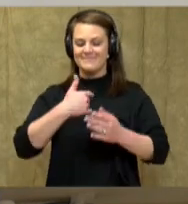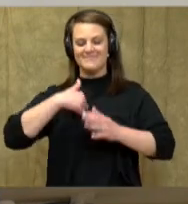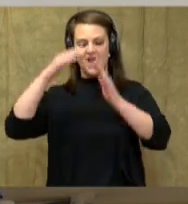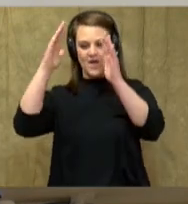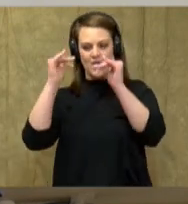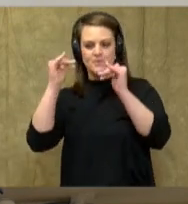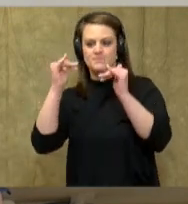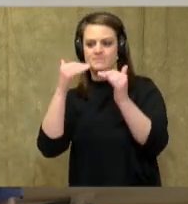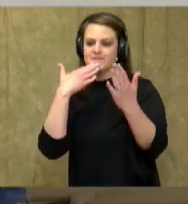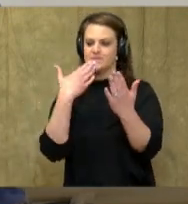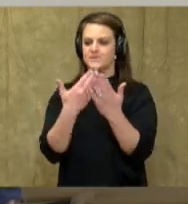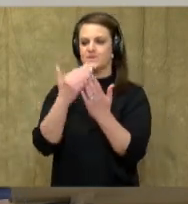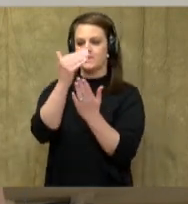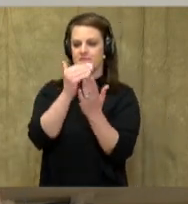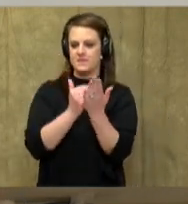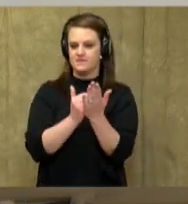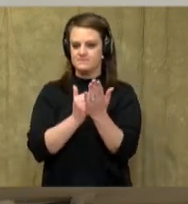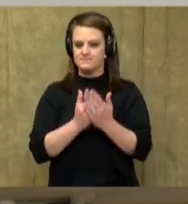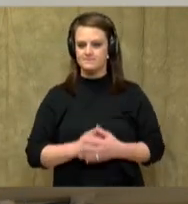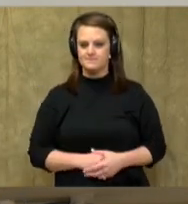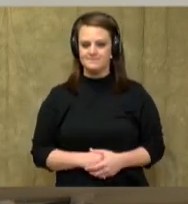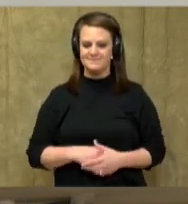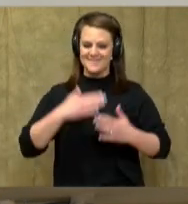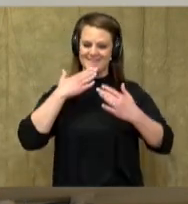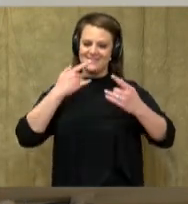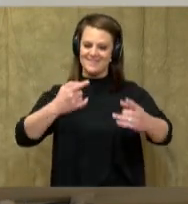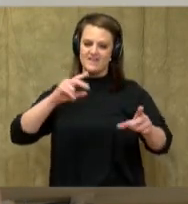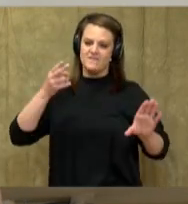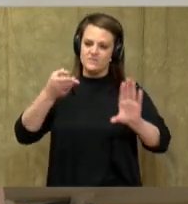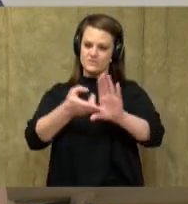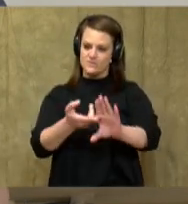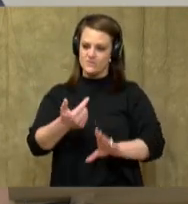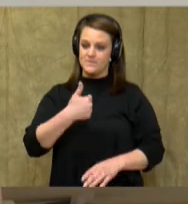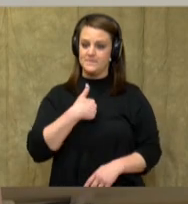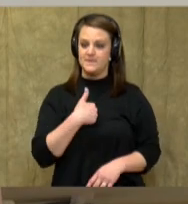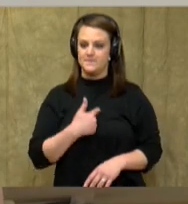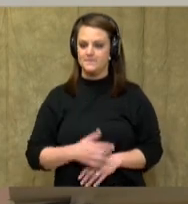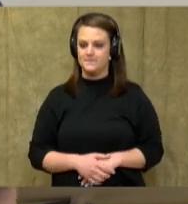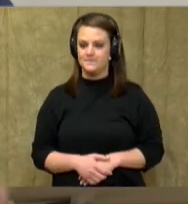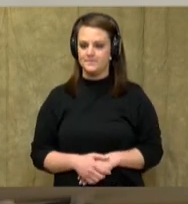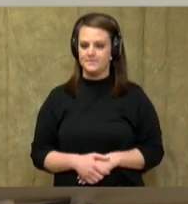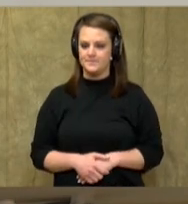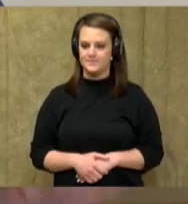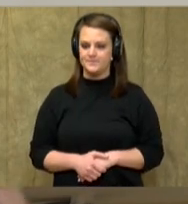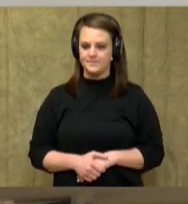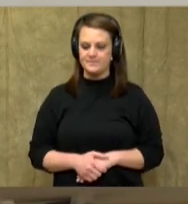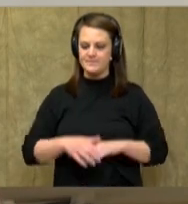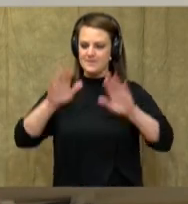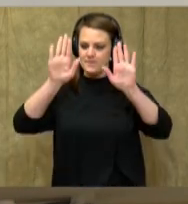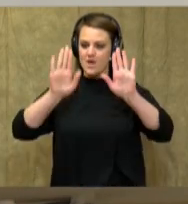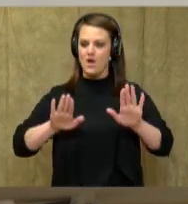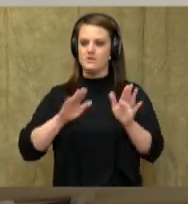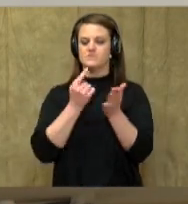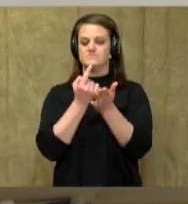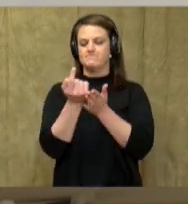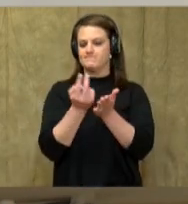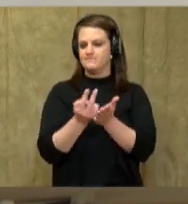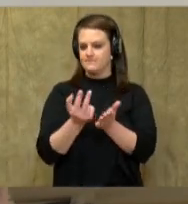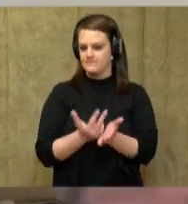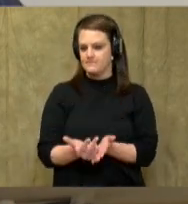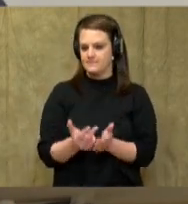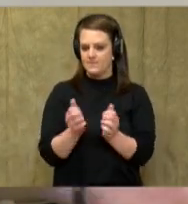for you anyway. Boys and girls, thank you for joining me again. It has been a great few weeks with you